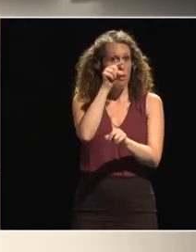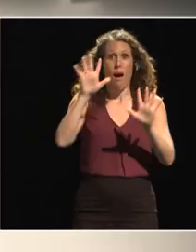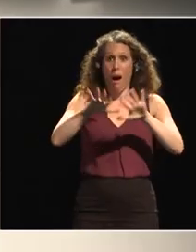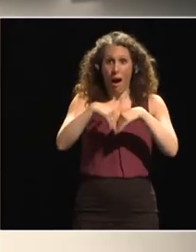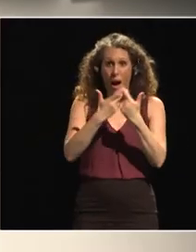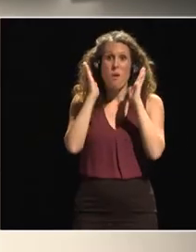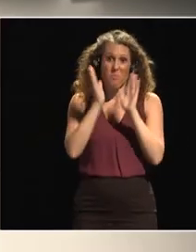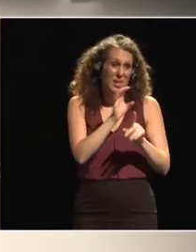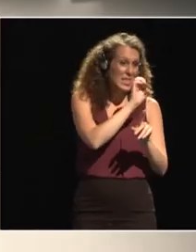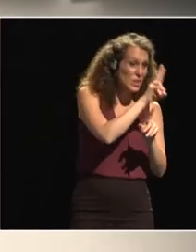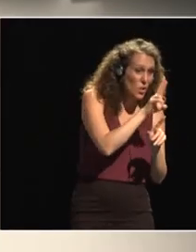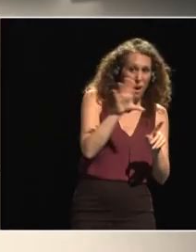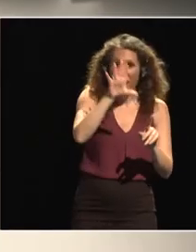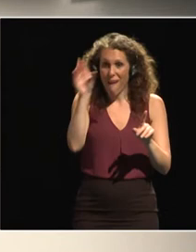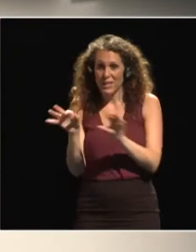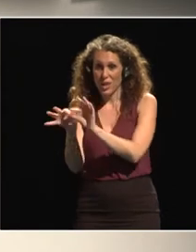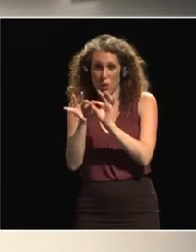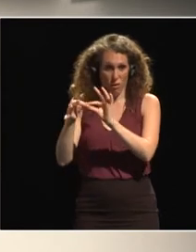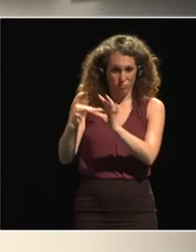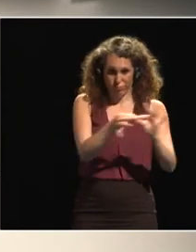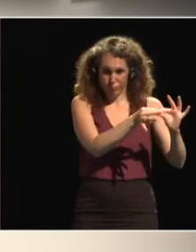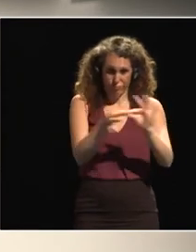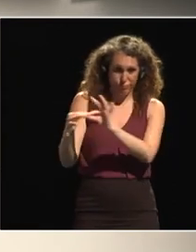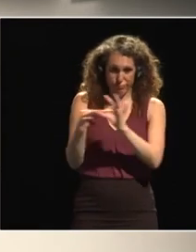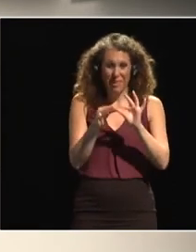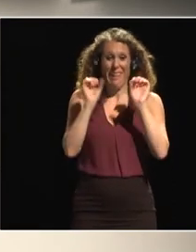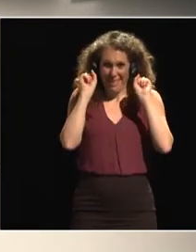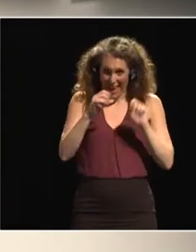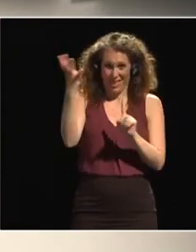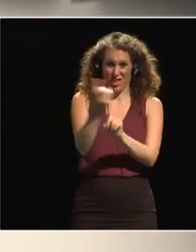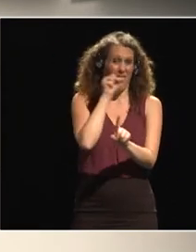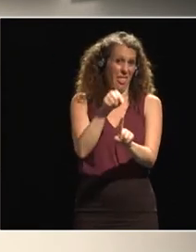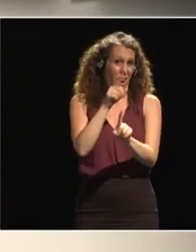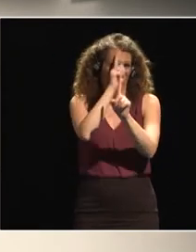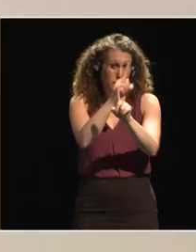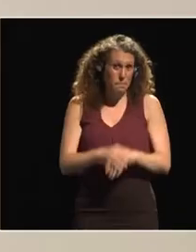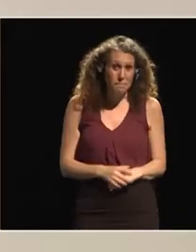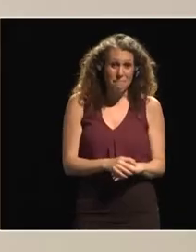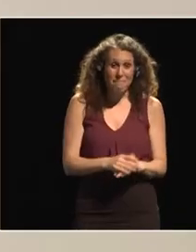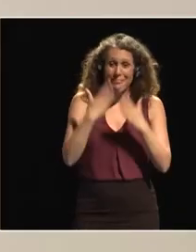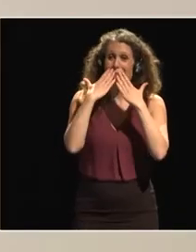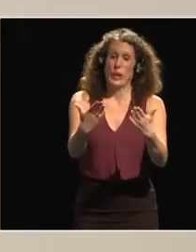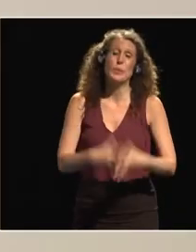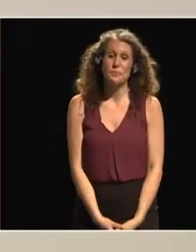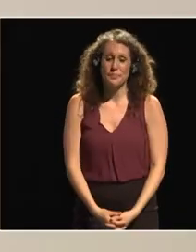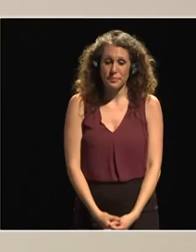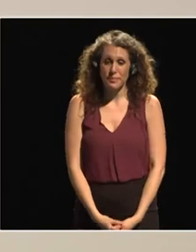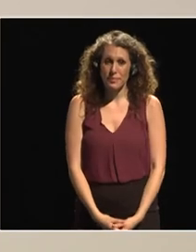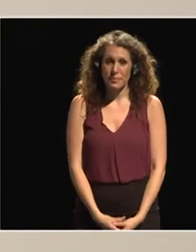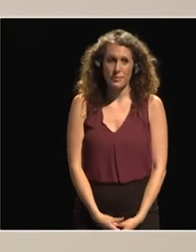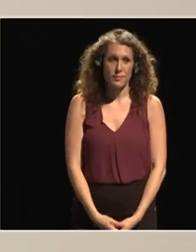Union and African Union as we are we can achieve a lot that you thank you thank